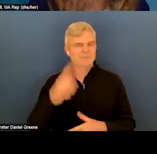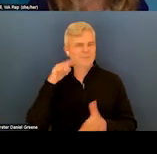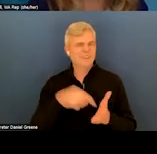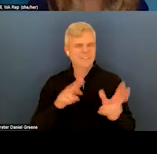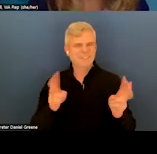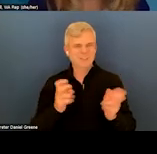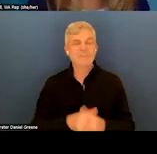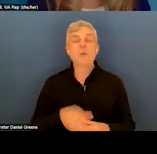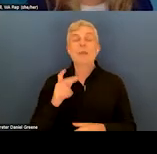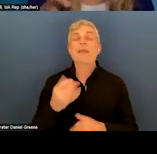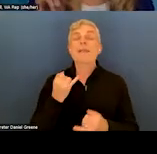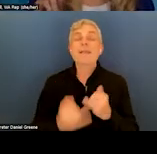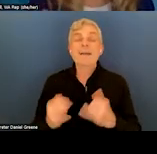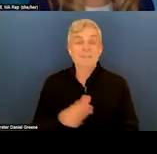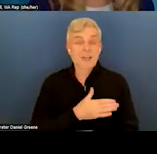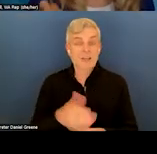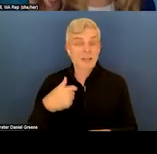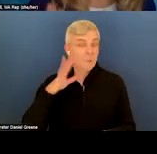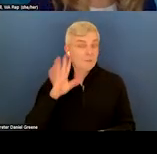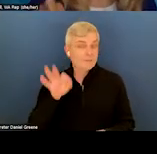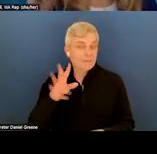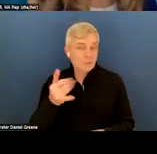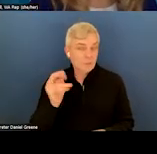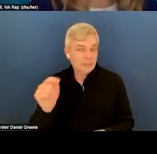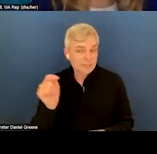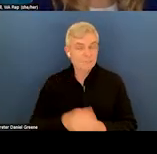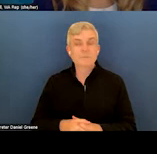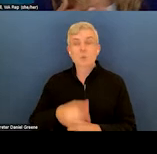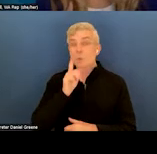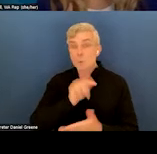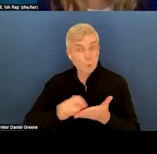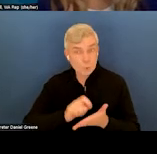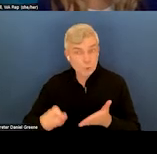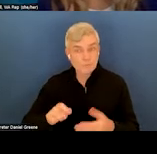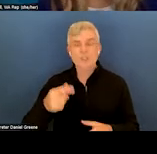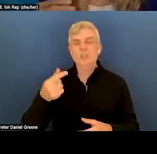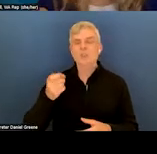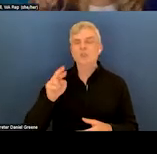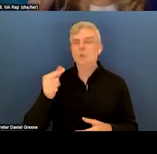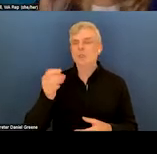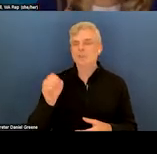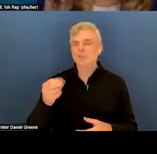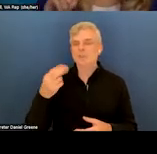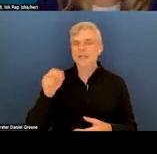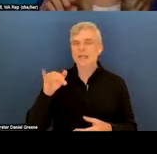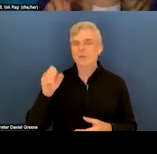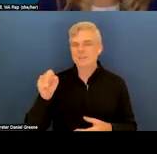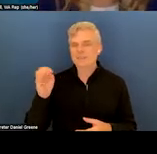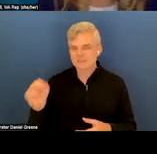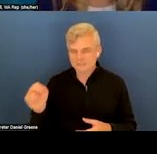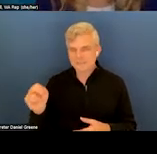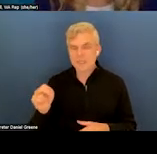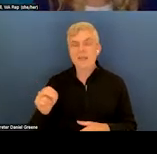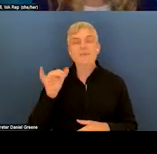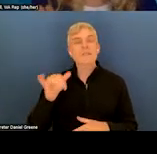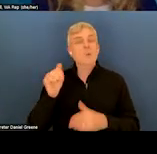hints before I show you the slide. It was written by George Harrison. Y'all love George. It's the most-dreamed Beatles